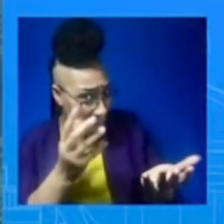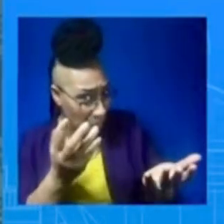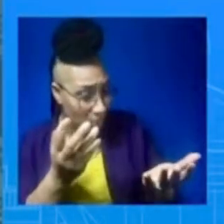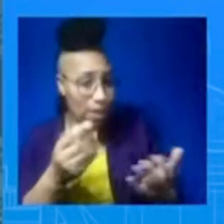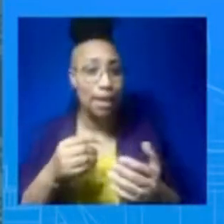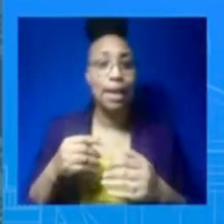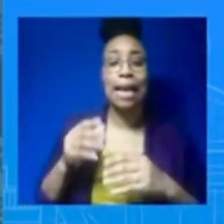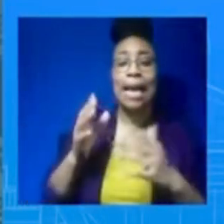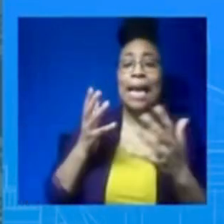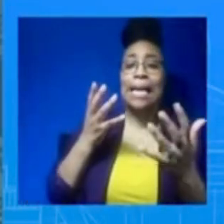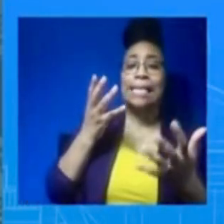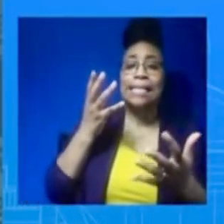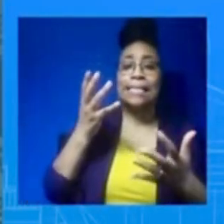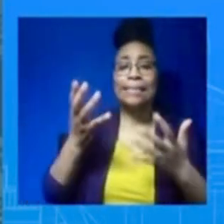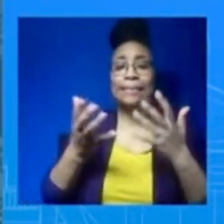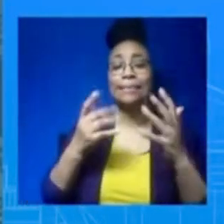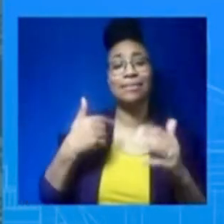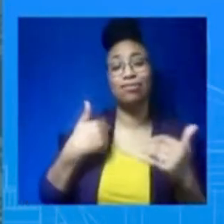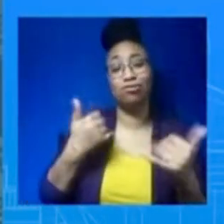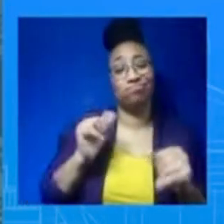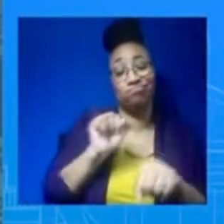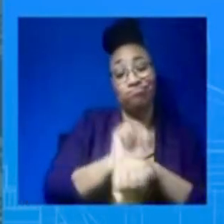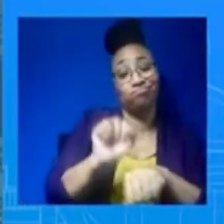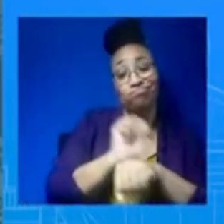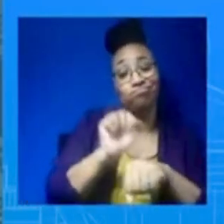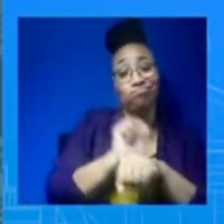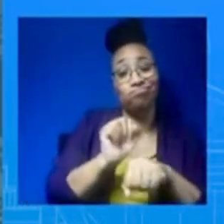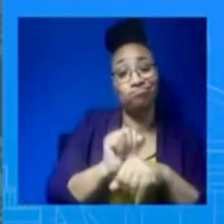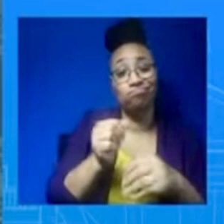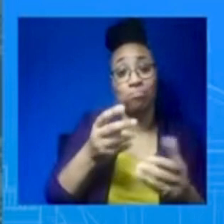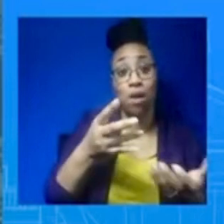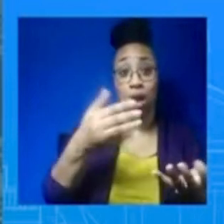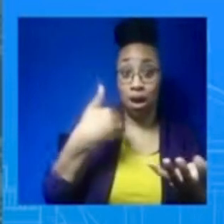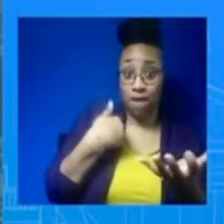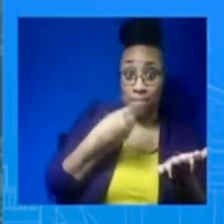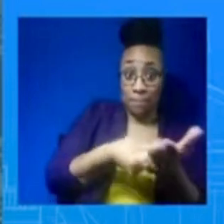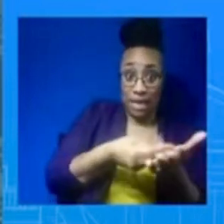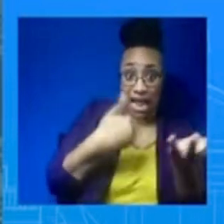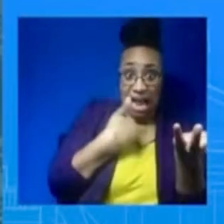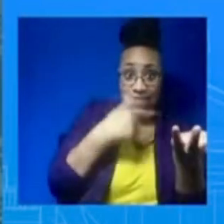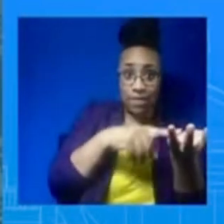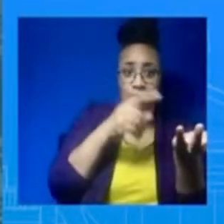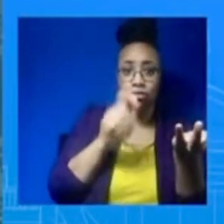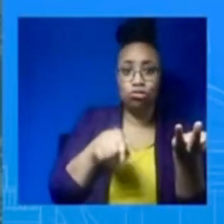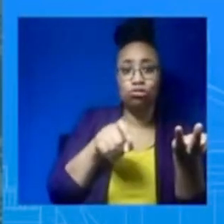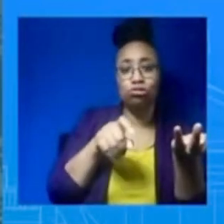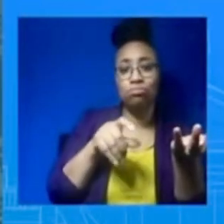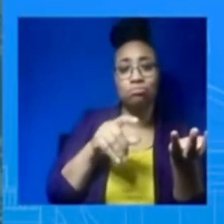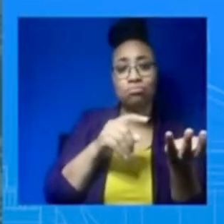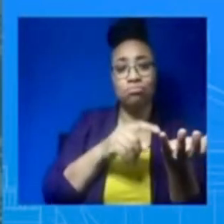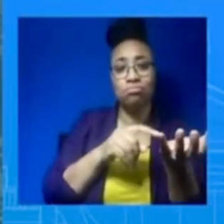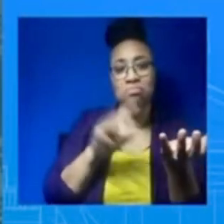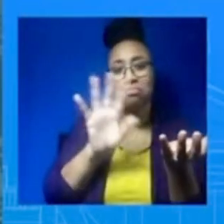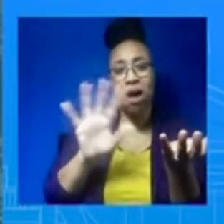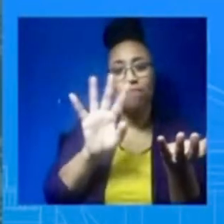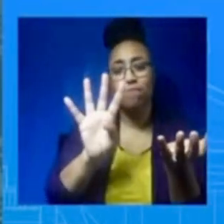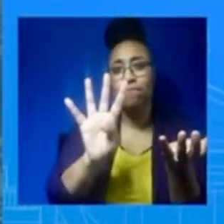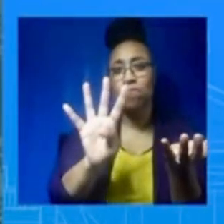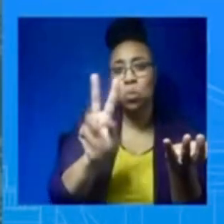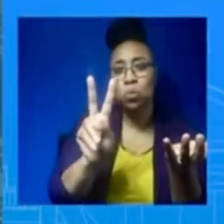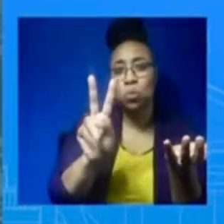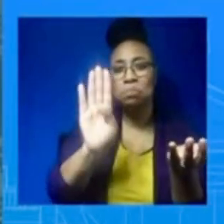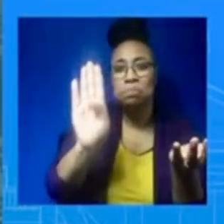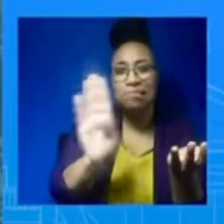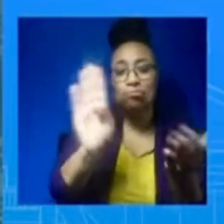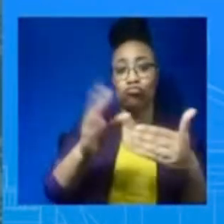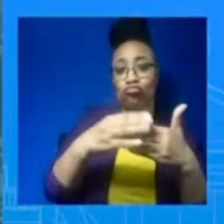of executing on the appropriated funds we got at the end of the last Congress, which was some $42, I think, billion. Much of that was devoted to security assistance. And as